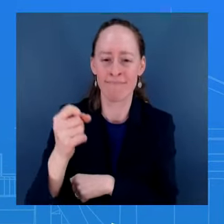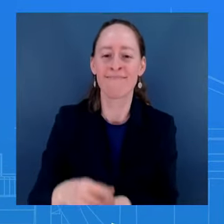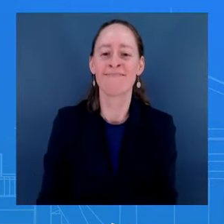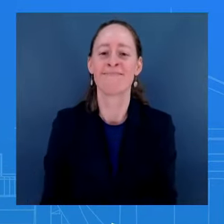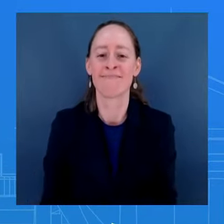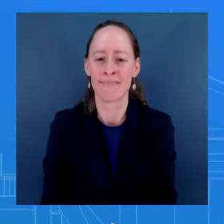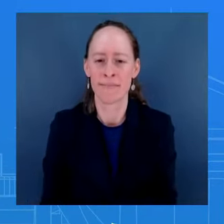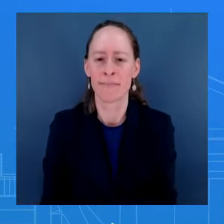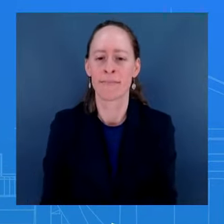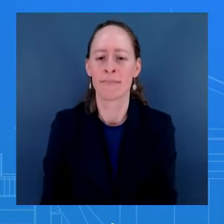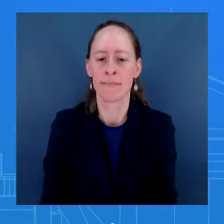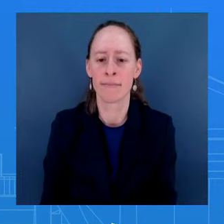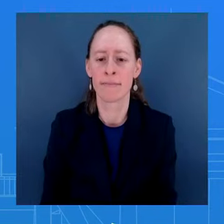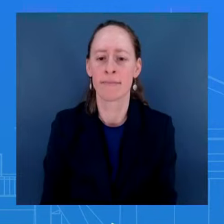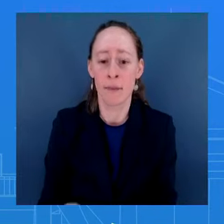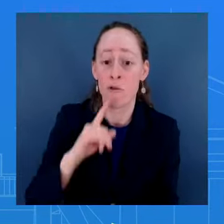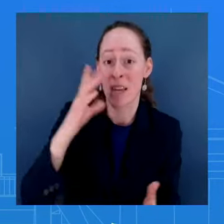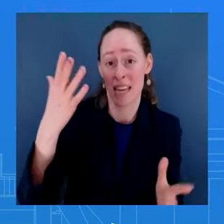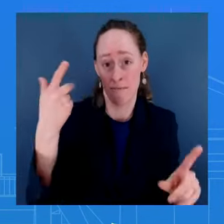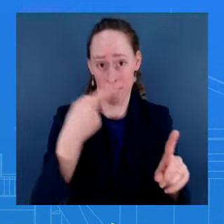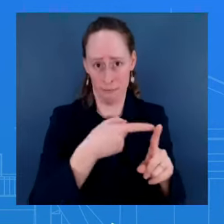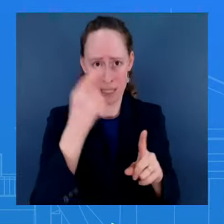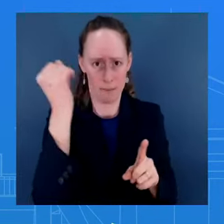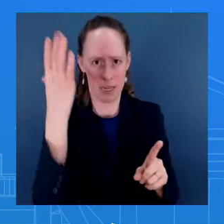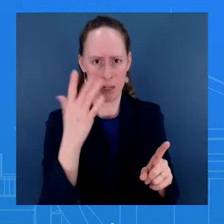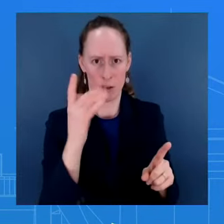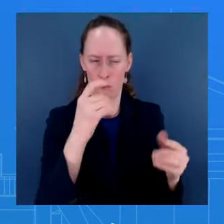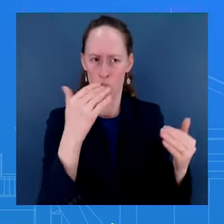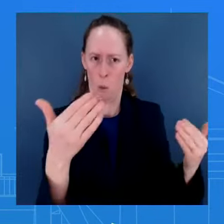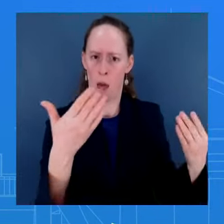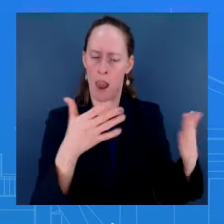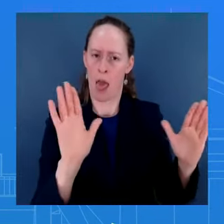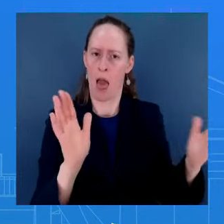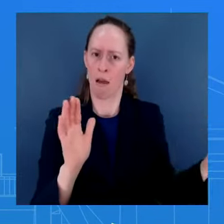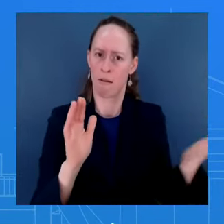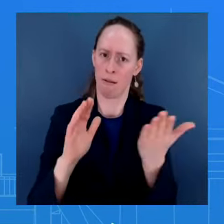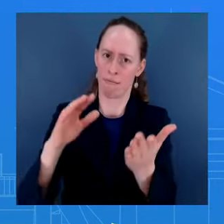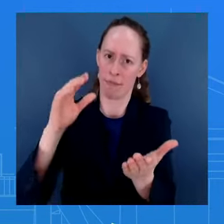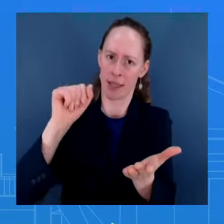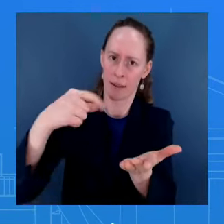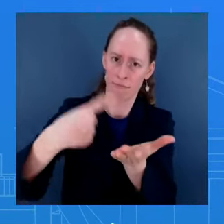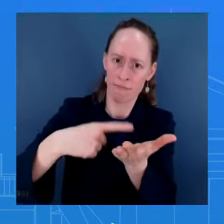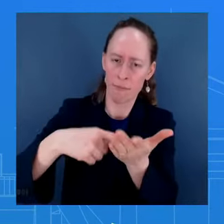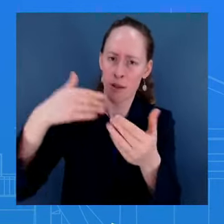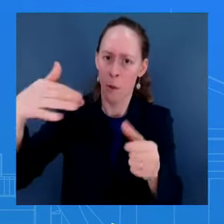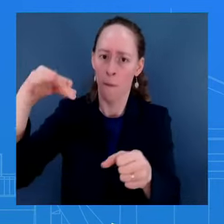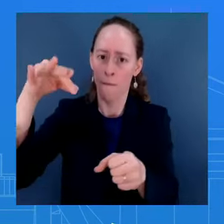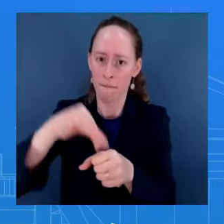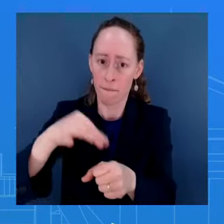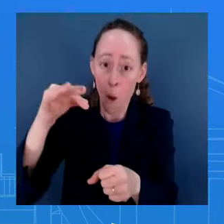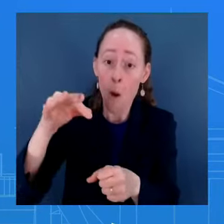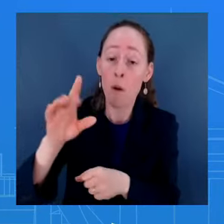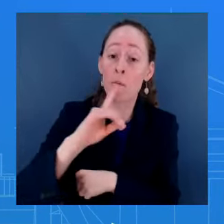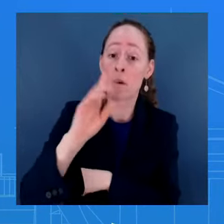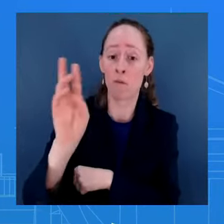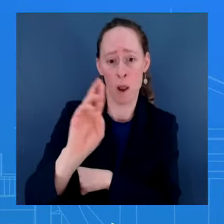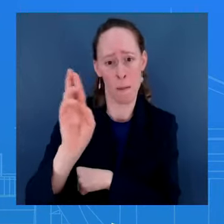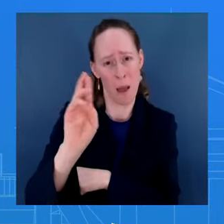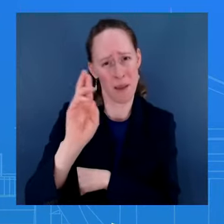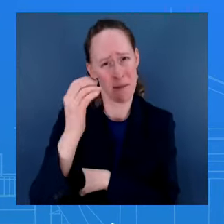we know Republicans are going to vote for it. Obviously, Democrats are going to vote for it. Overwhelming support. If he cares about our national security